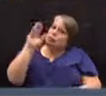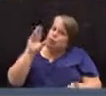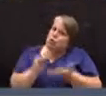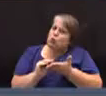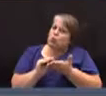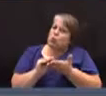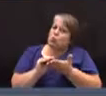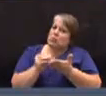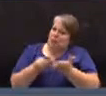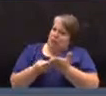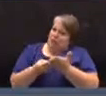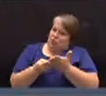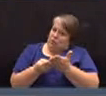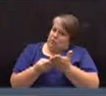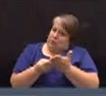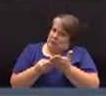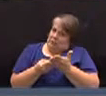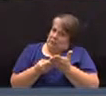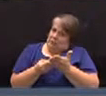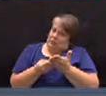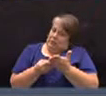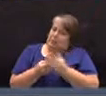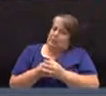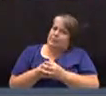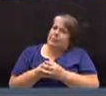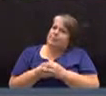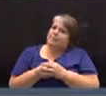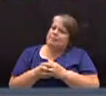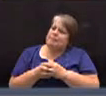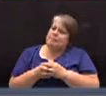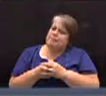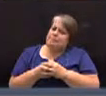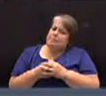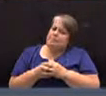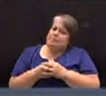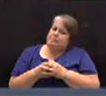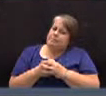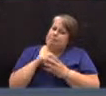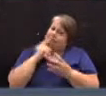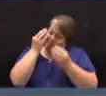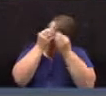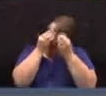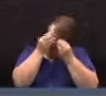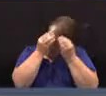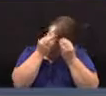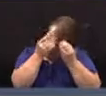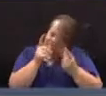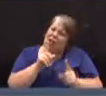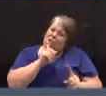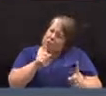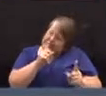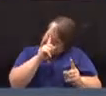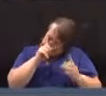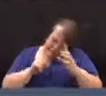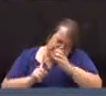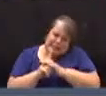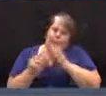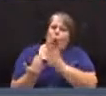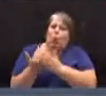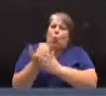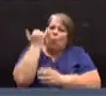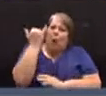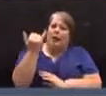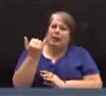budget significantly is to really rack our brains and come up with something new, like